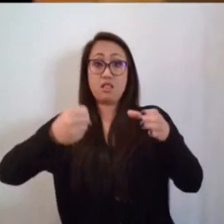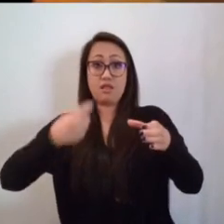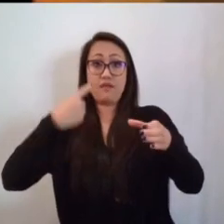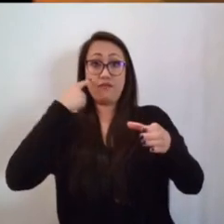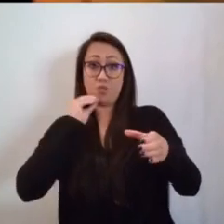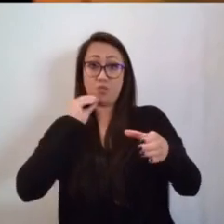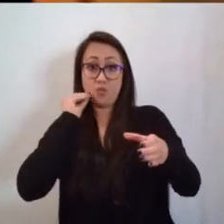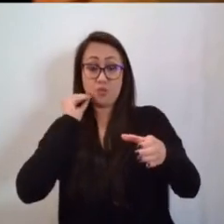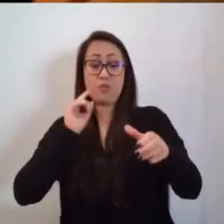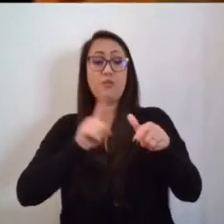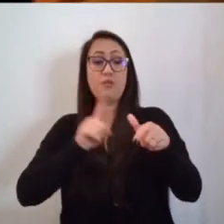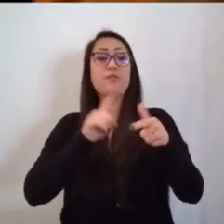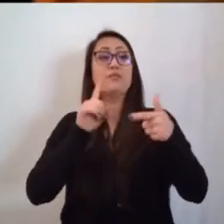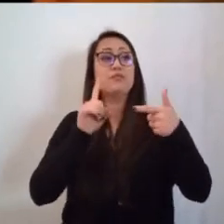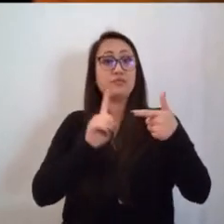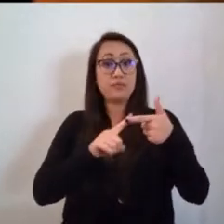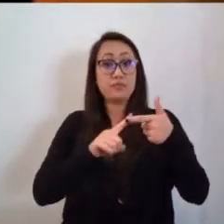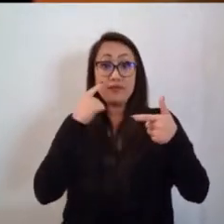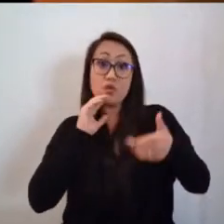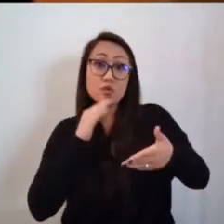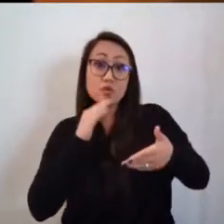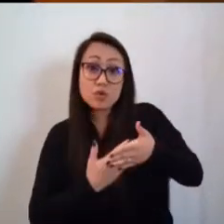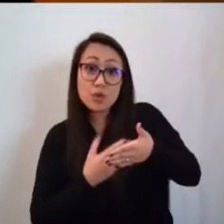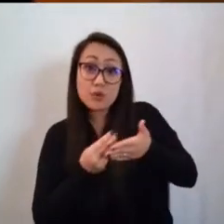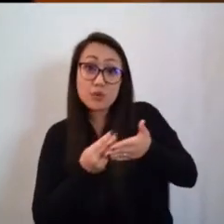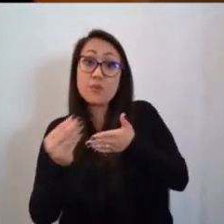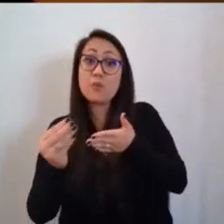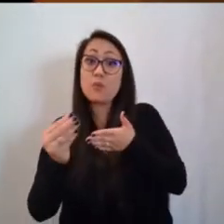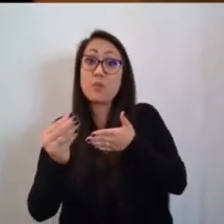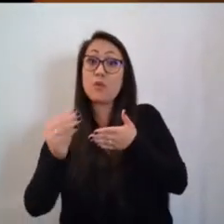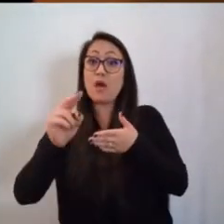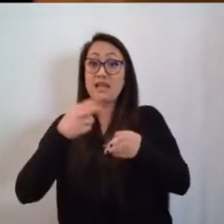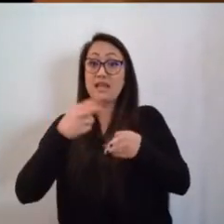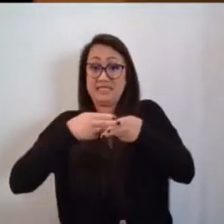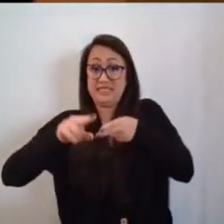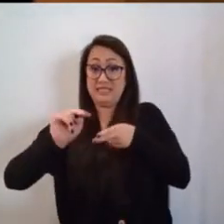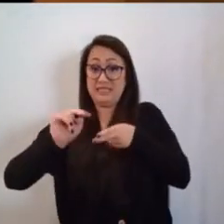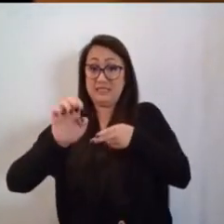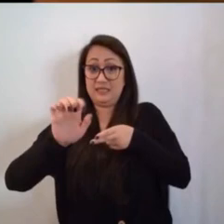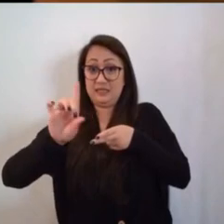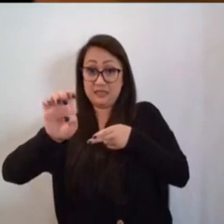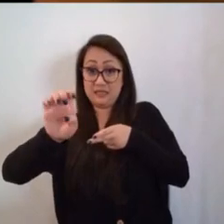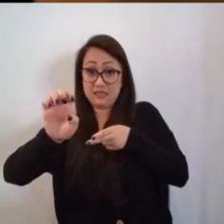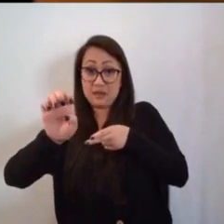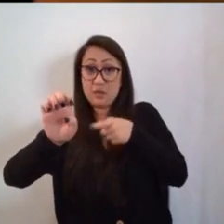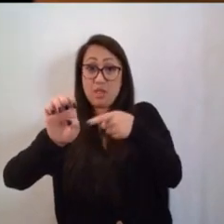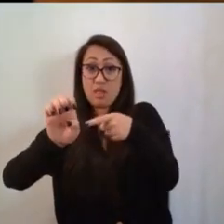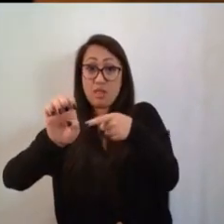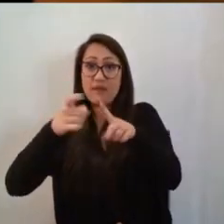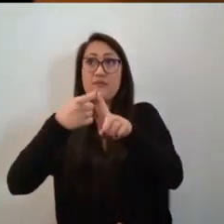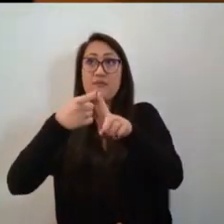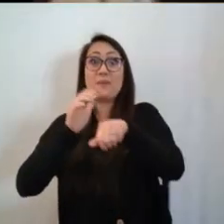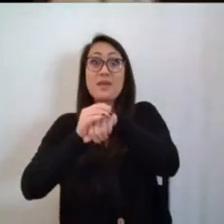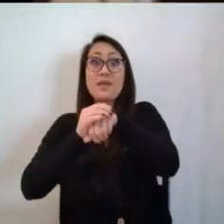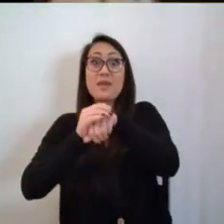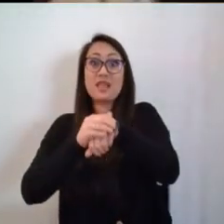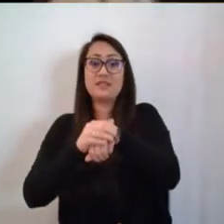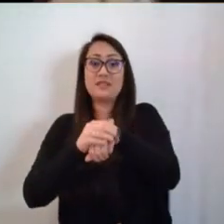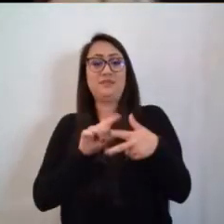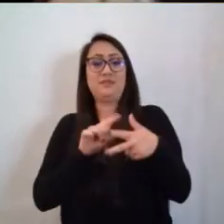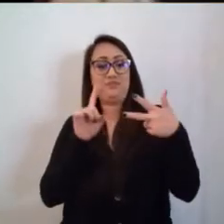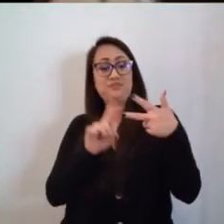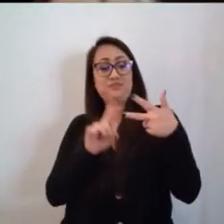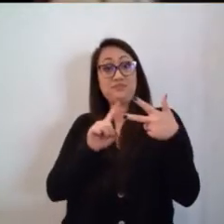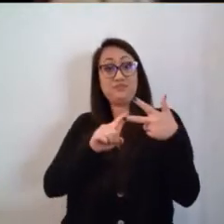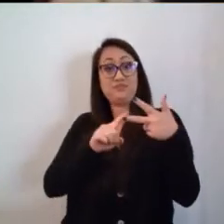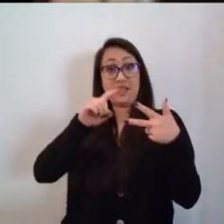sold his ox's yoke and harness. Then